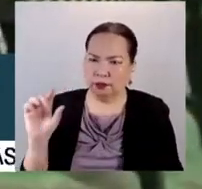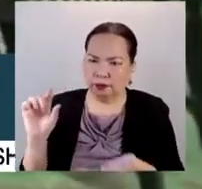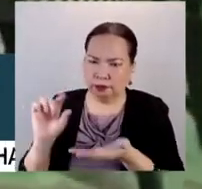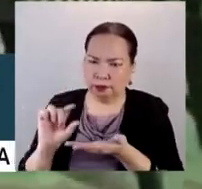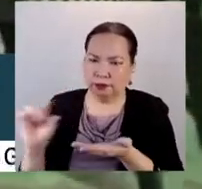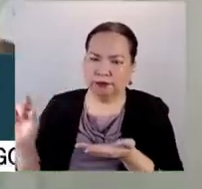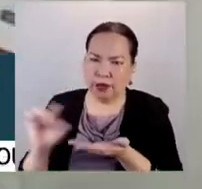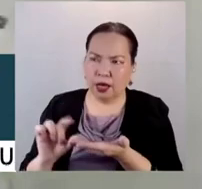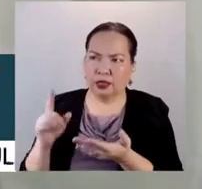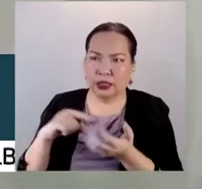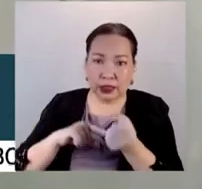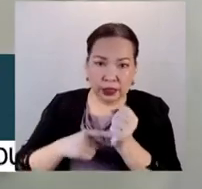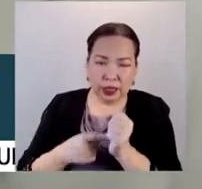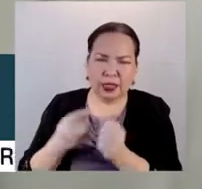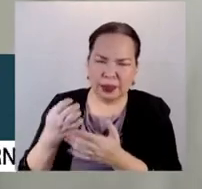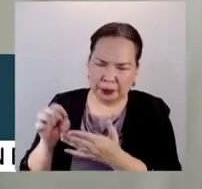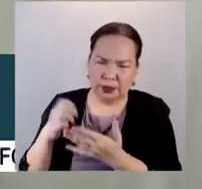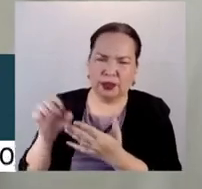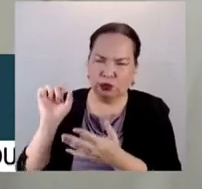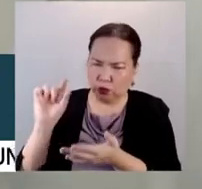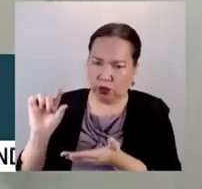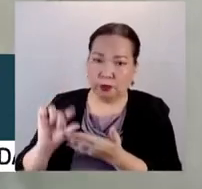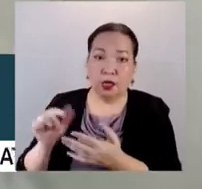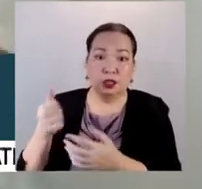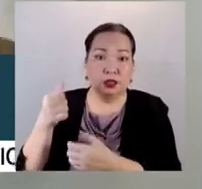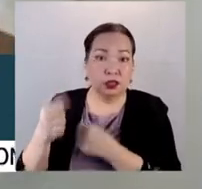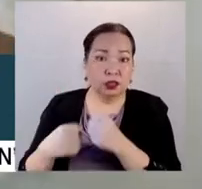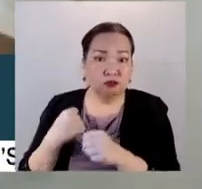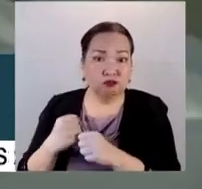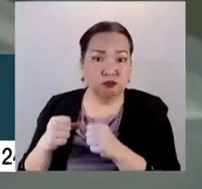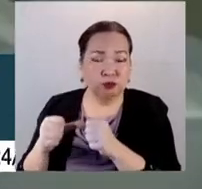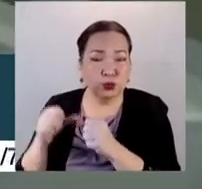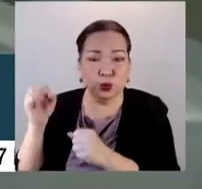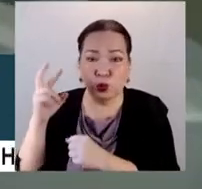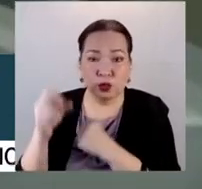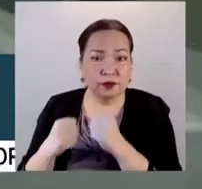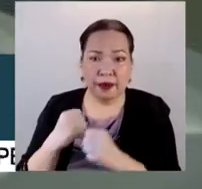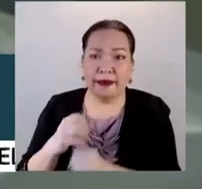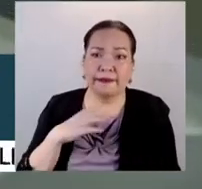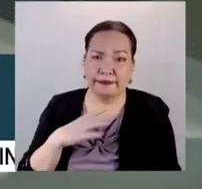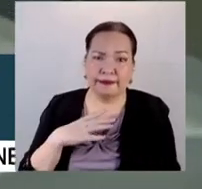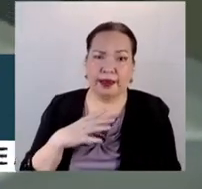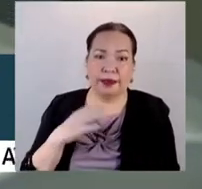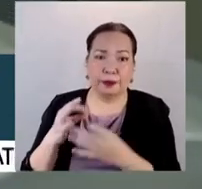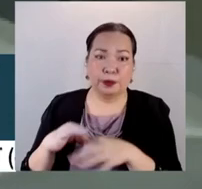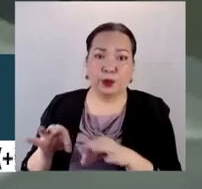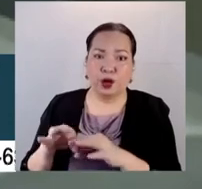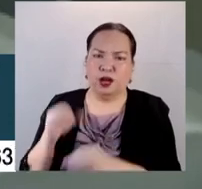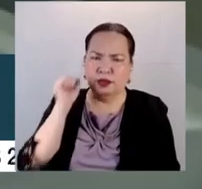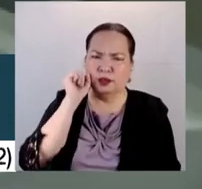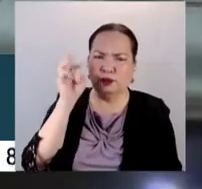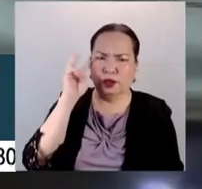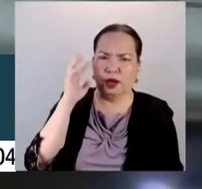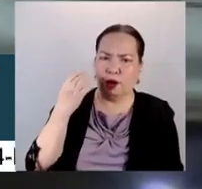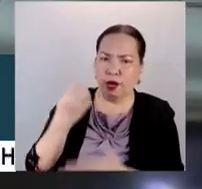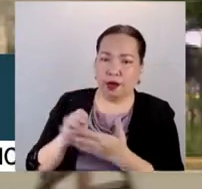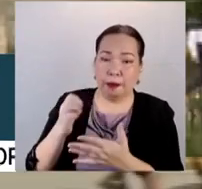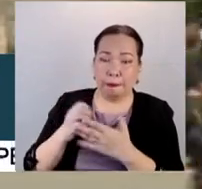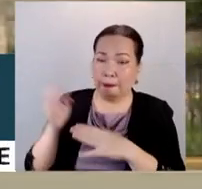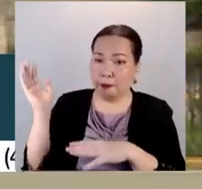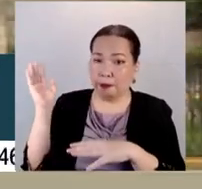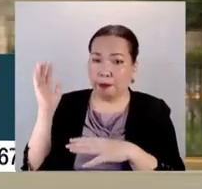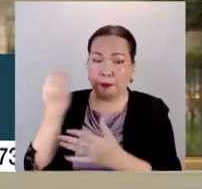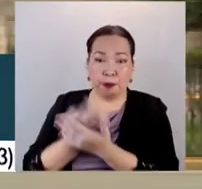purpose of starting it. It can be built for 10 years. It can be built for 12 years. We are fully aware of the economic crisis that we have right now,